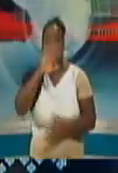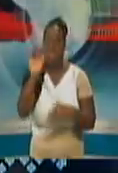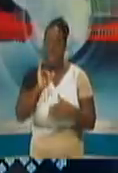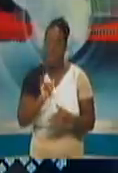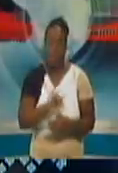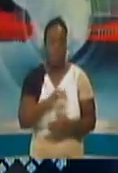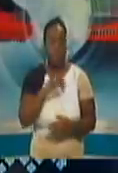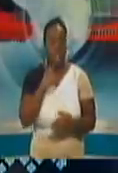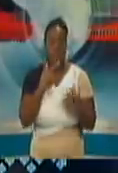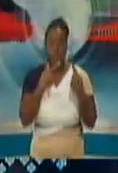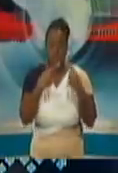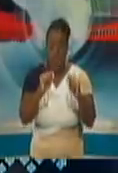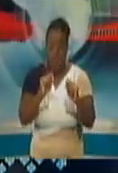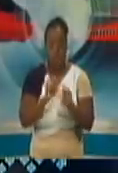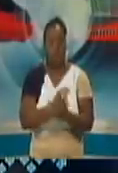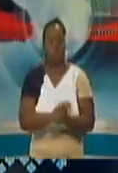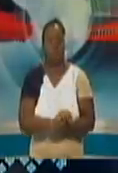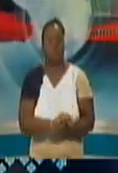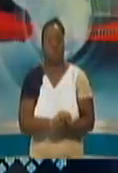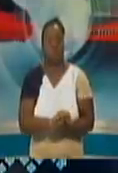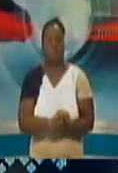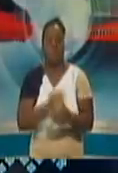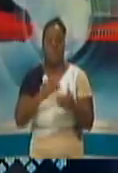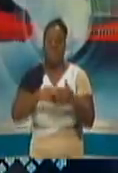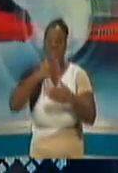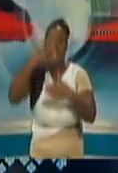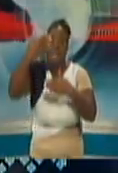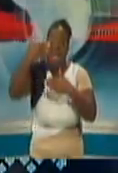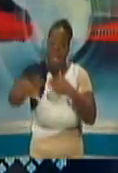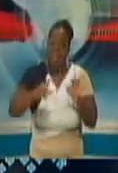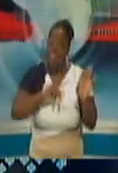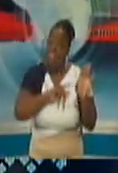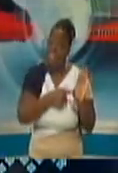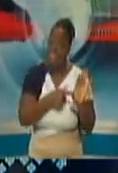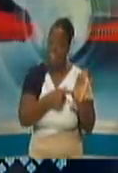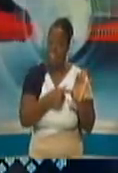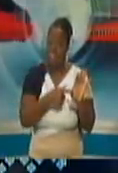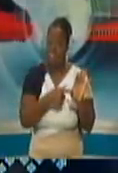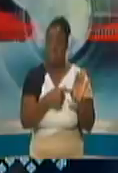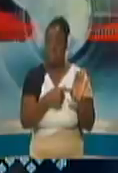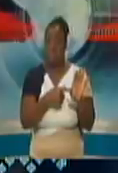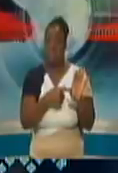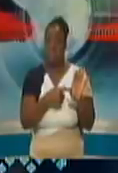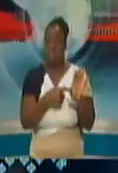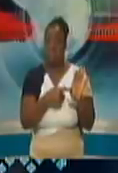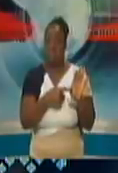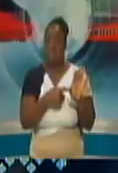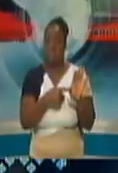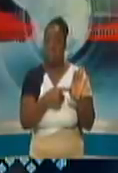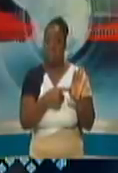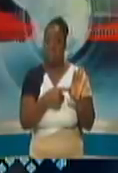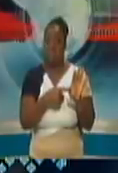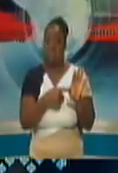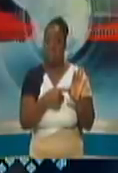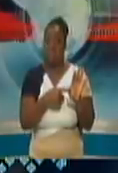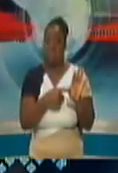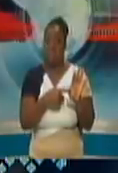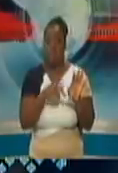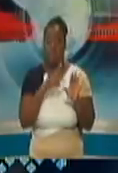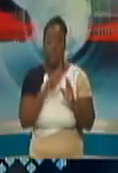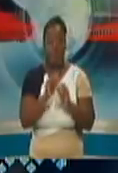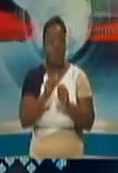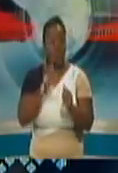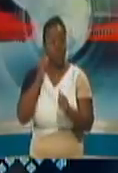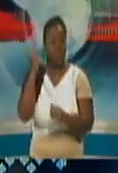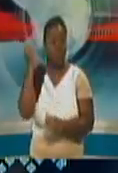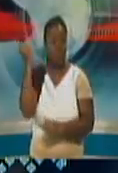result and thereafter we started. And even after starting I just want to add that we put it even to be a little more rigorous training